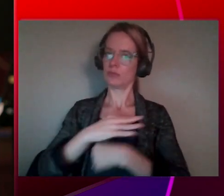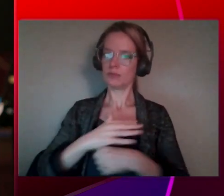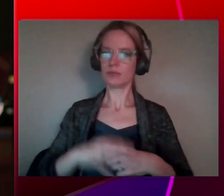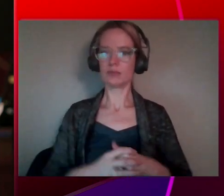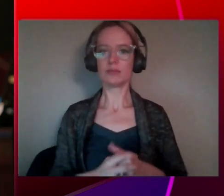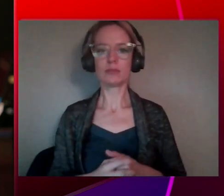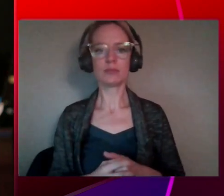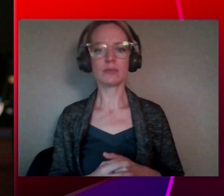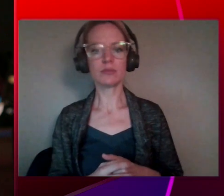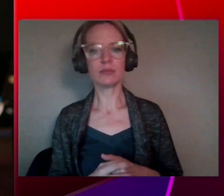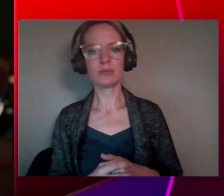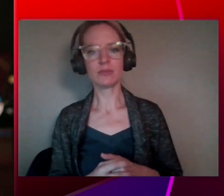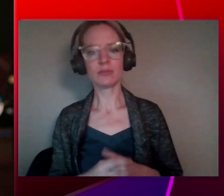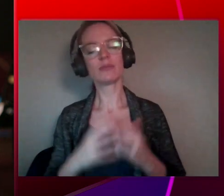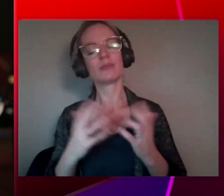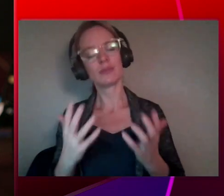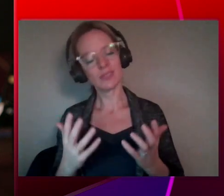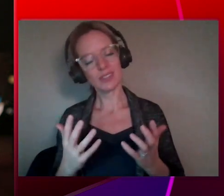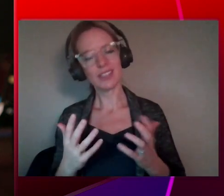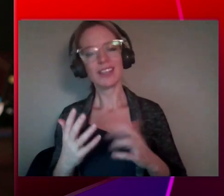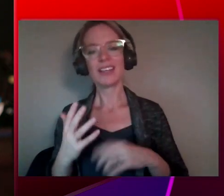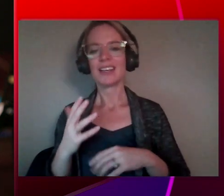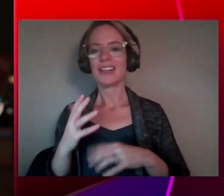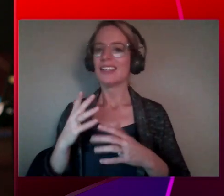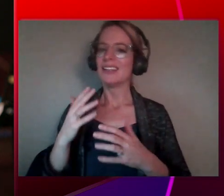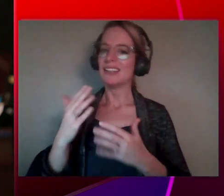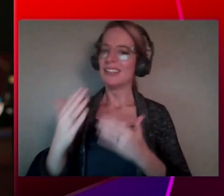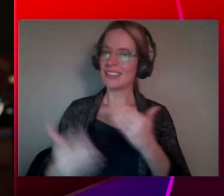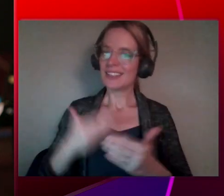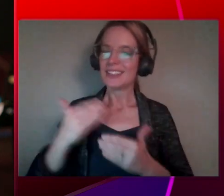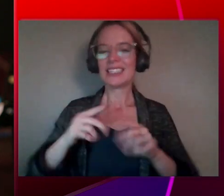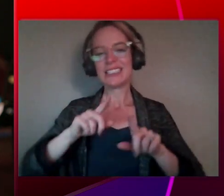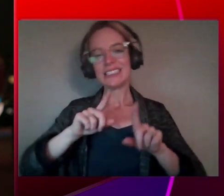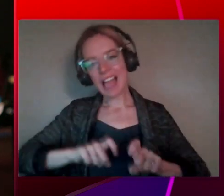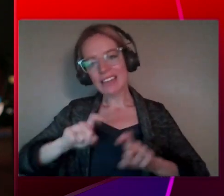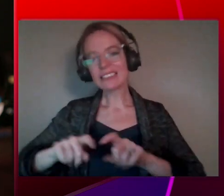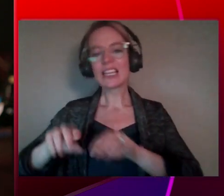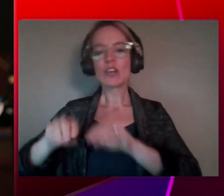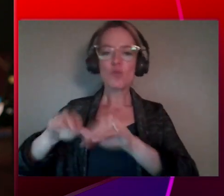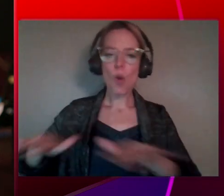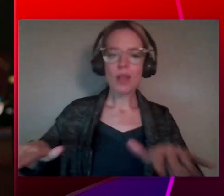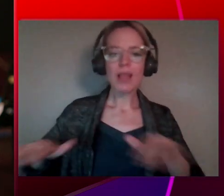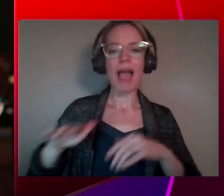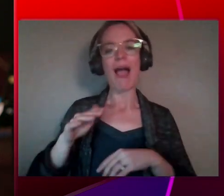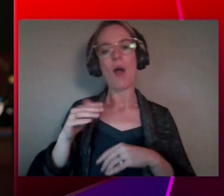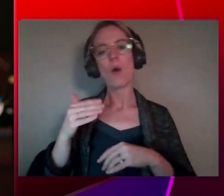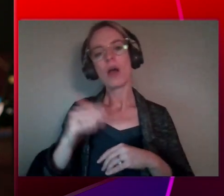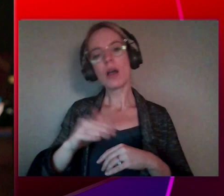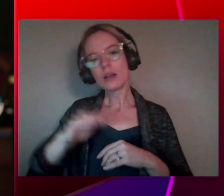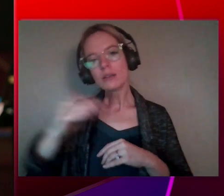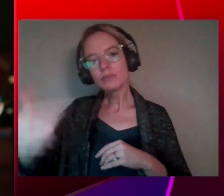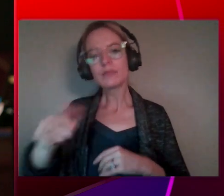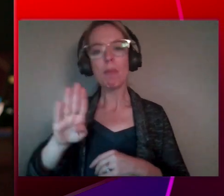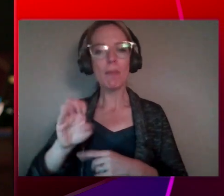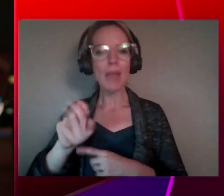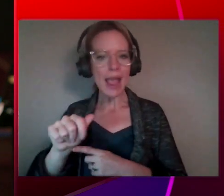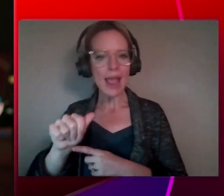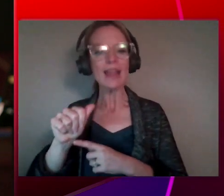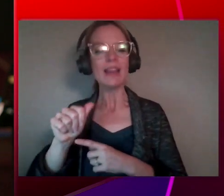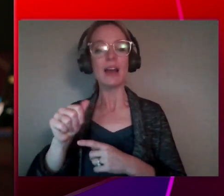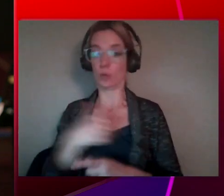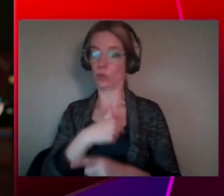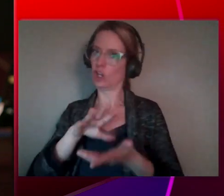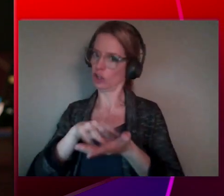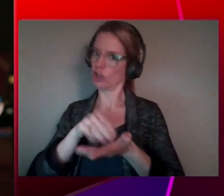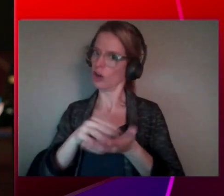That's part of the testing and the rollout and the beta adoption, I think we learned quite a bit. So you'll see like, for example,